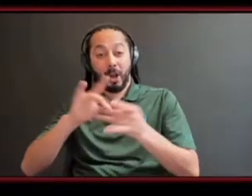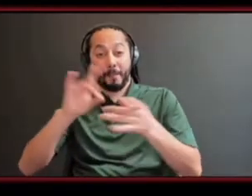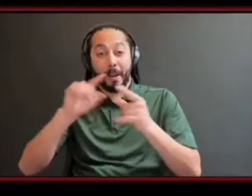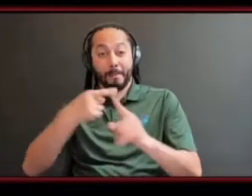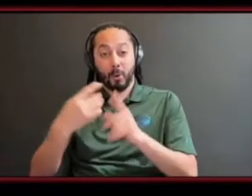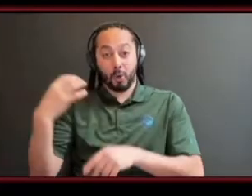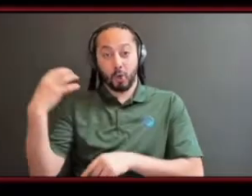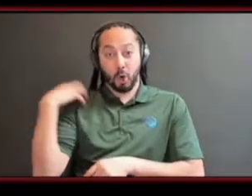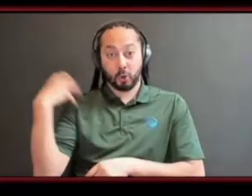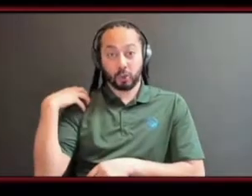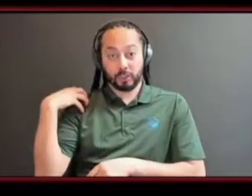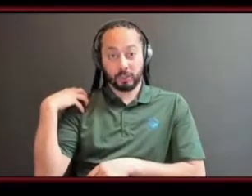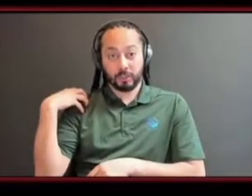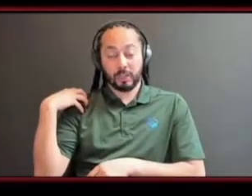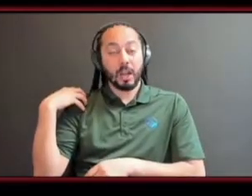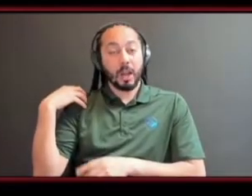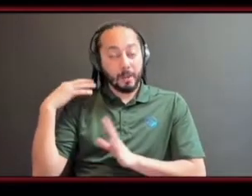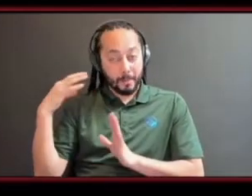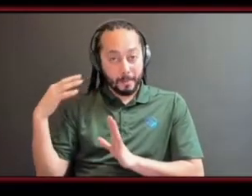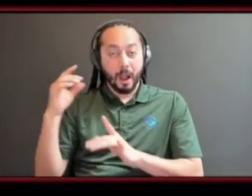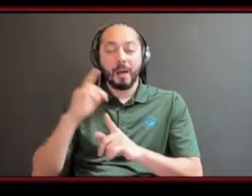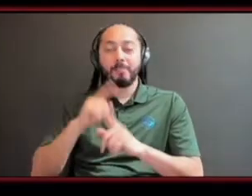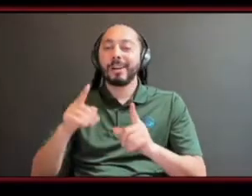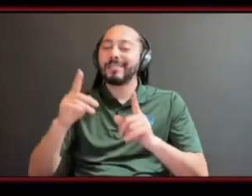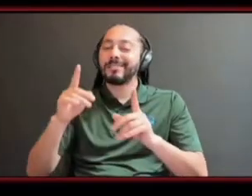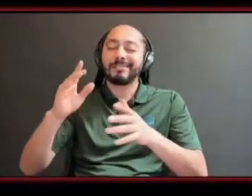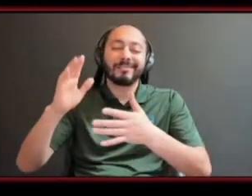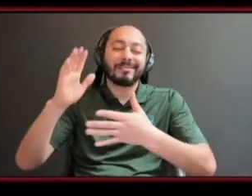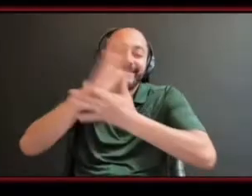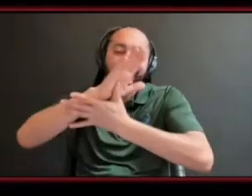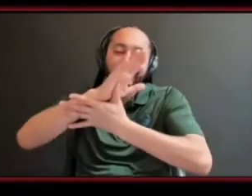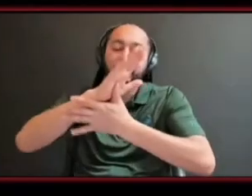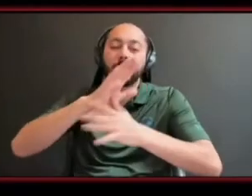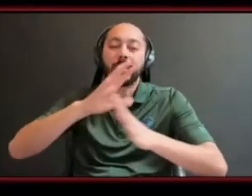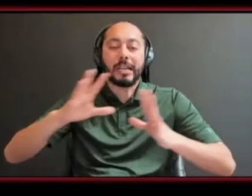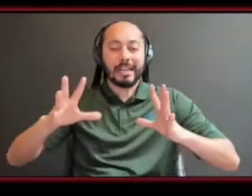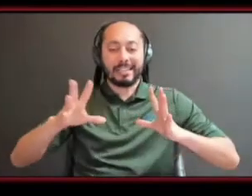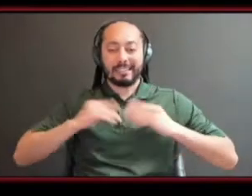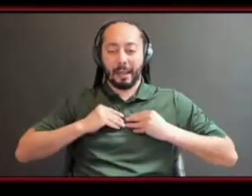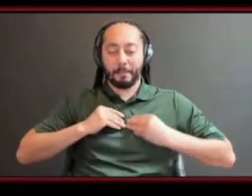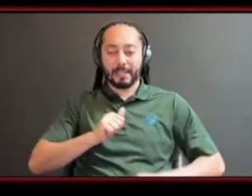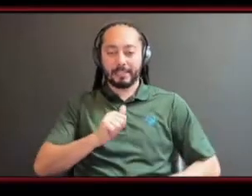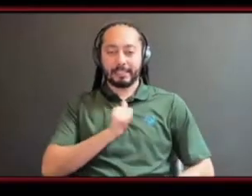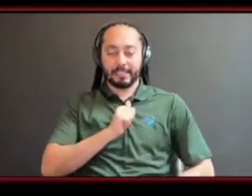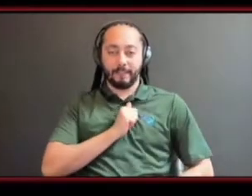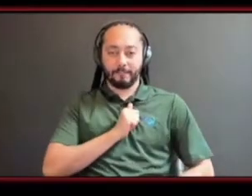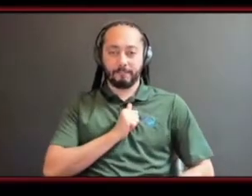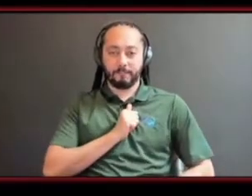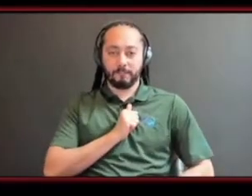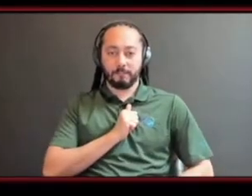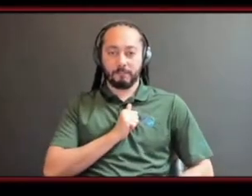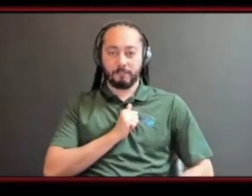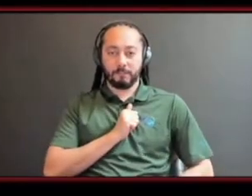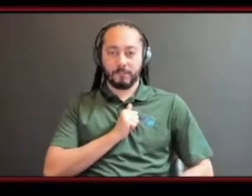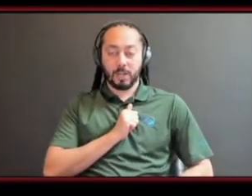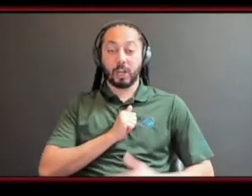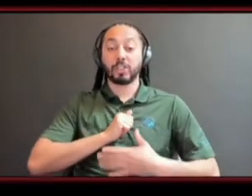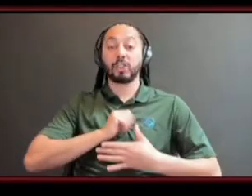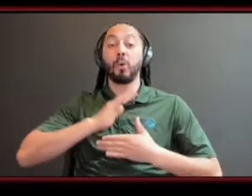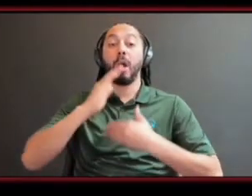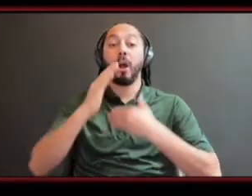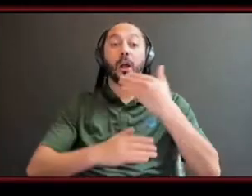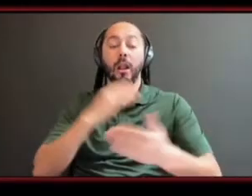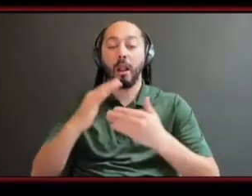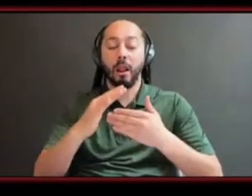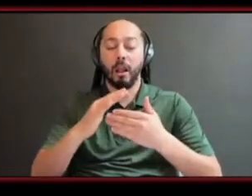us that's where it begins because all of all of the variables that are going to get thrown at you you know these adverse situations that you're going to get